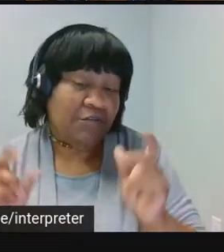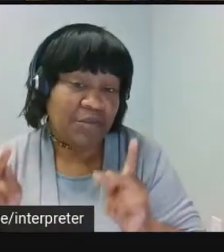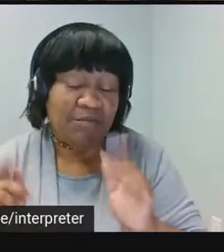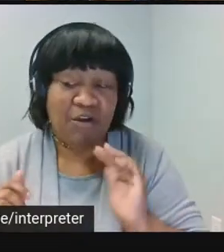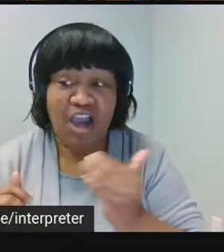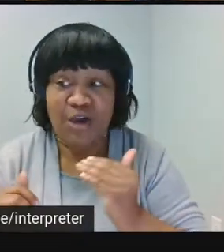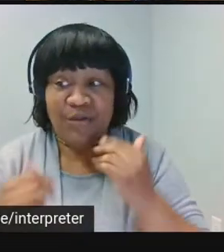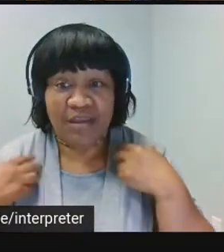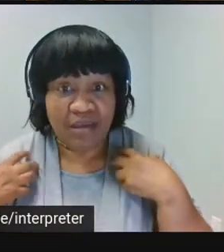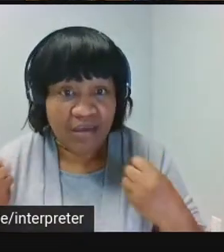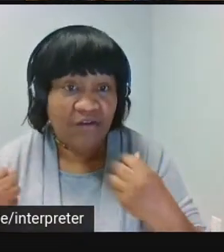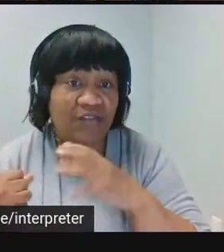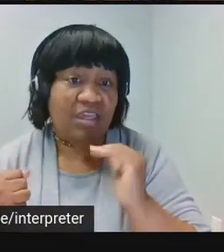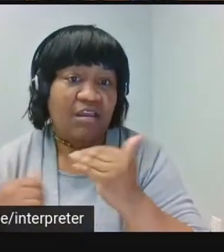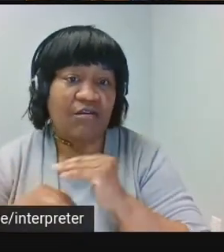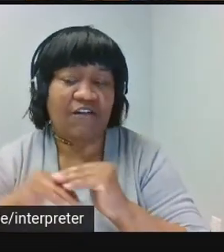comfort.